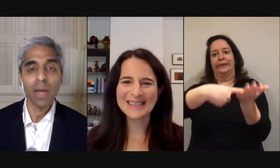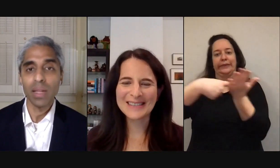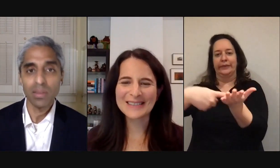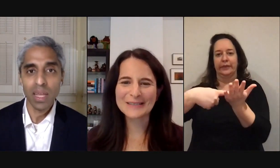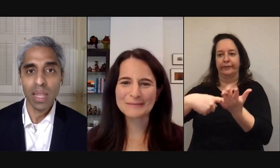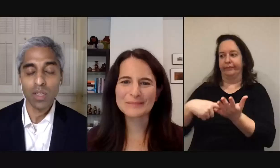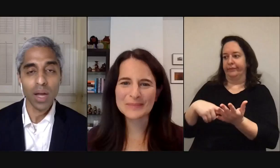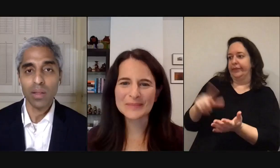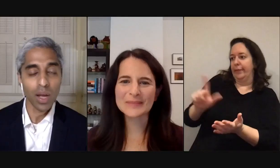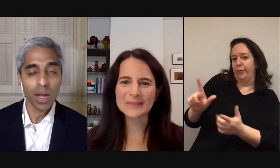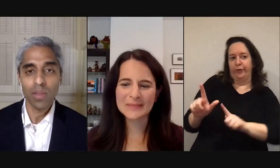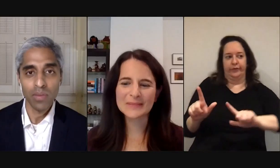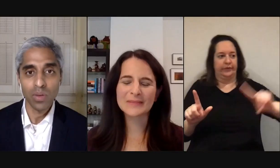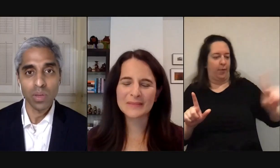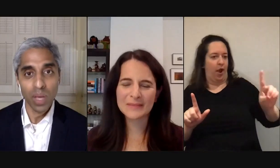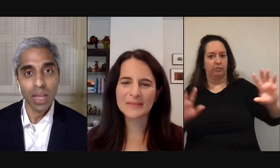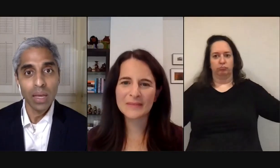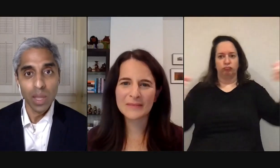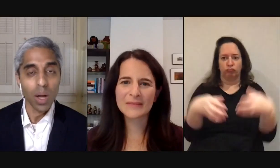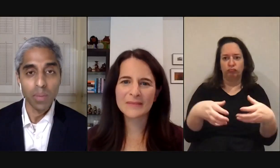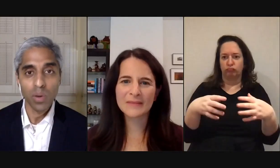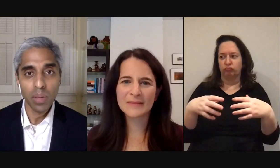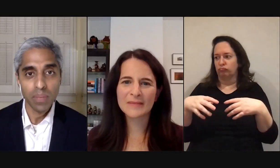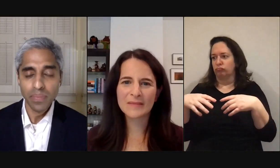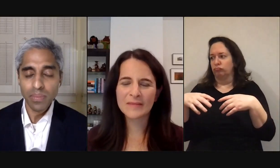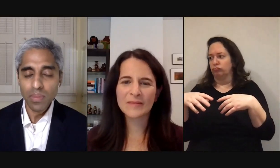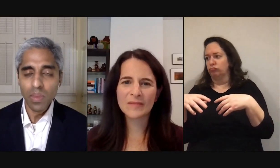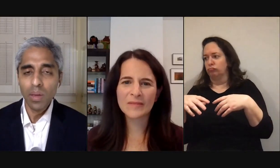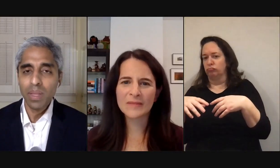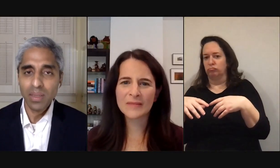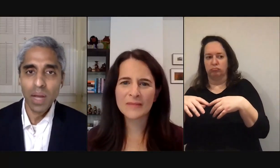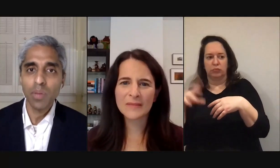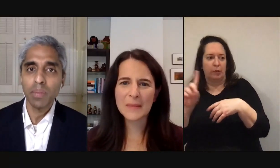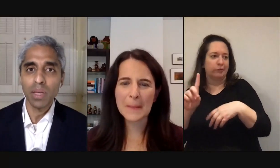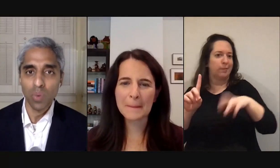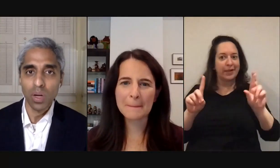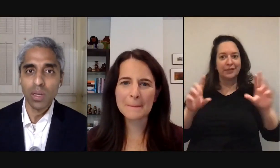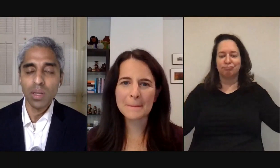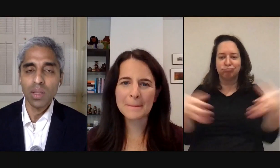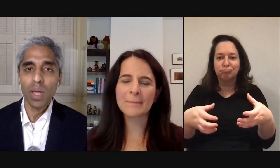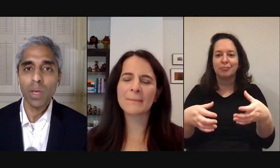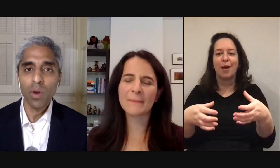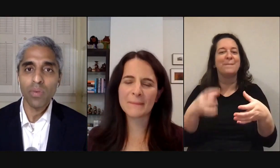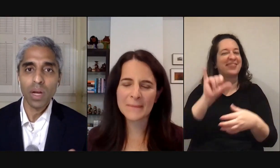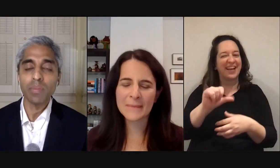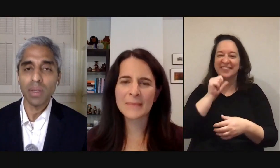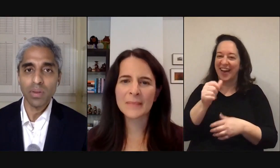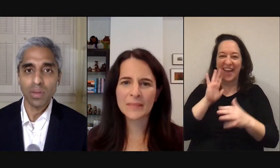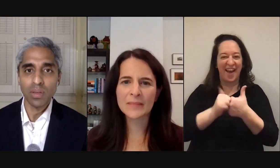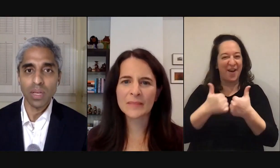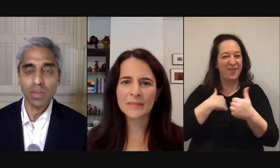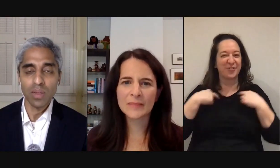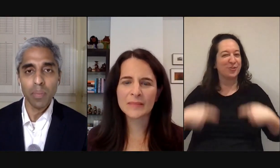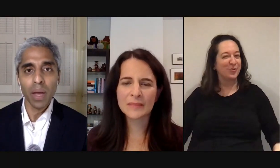on gun violence and they could talk out talk out their views and we could you know come to agreement but that's not how human beings work the way we overcome